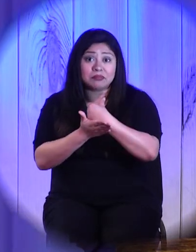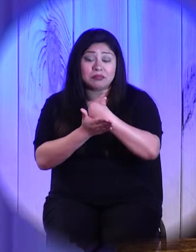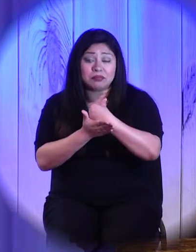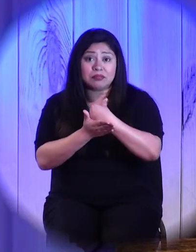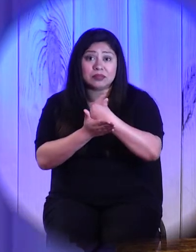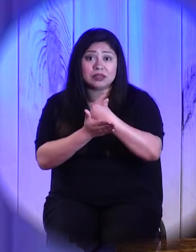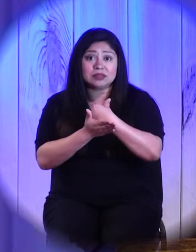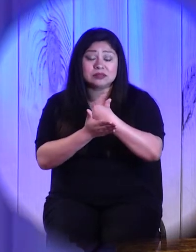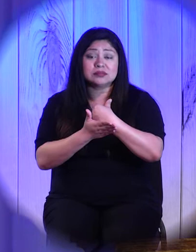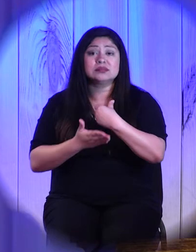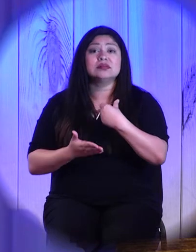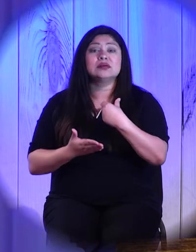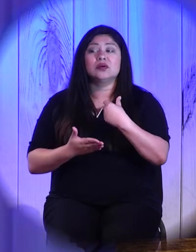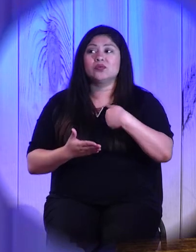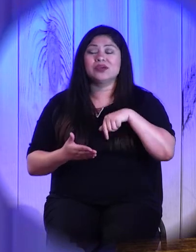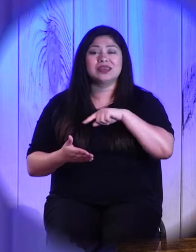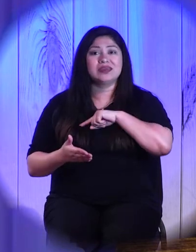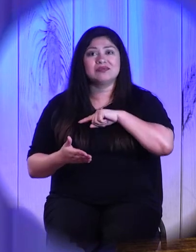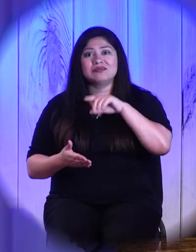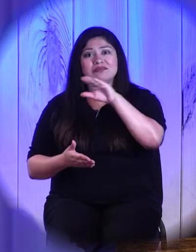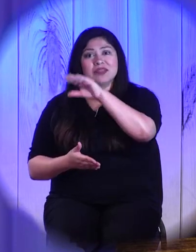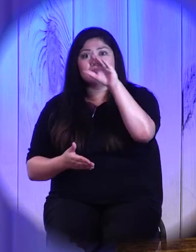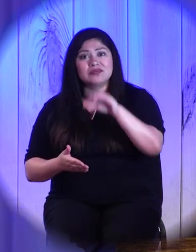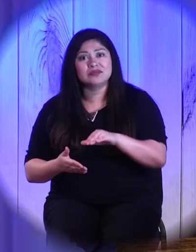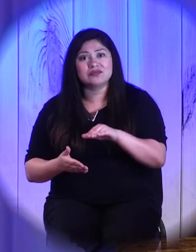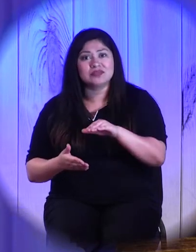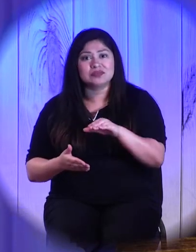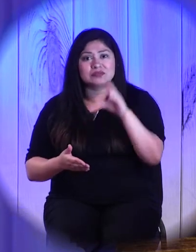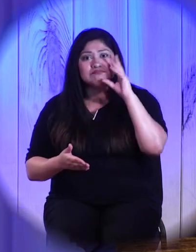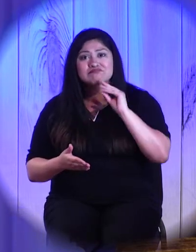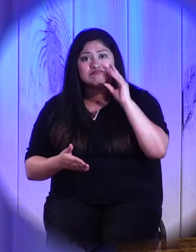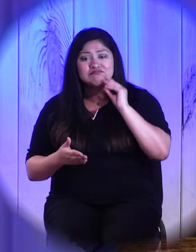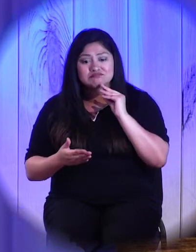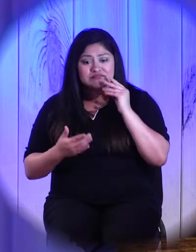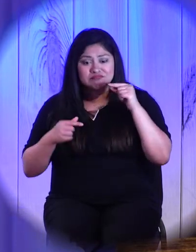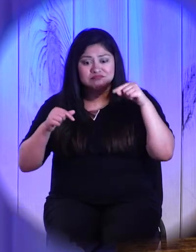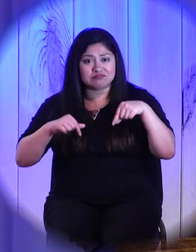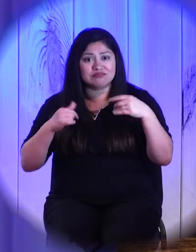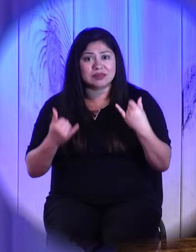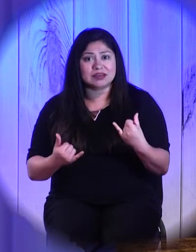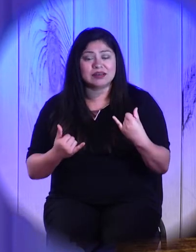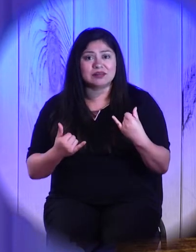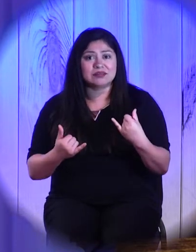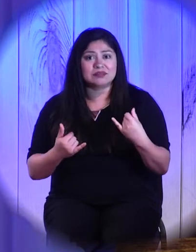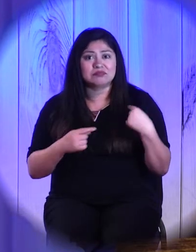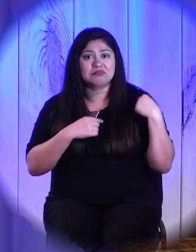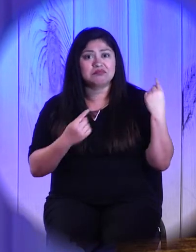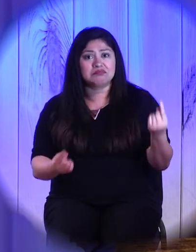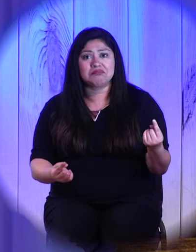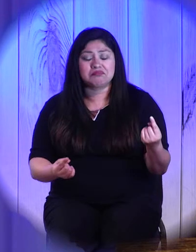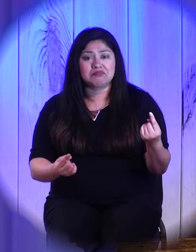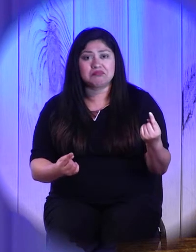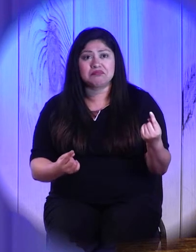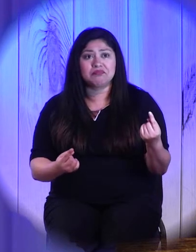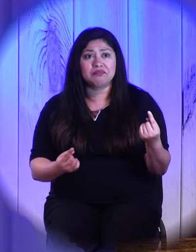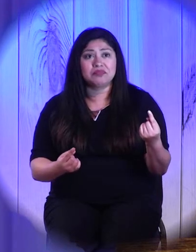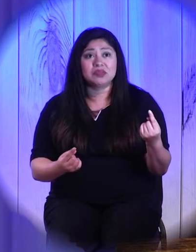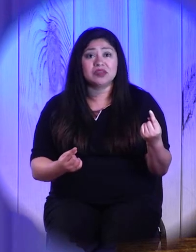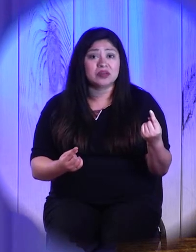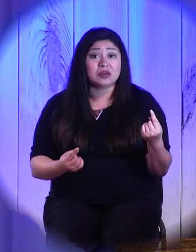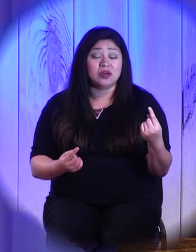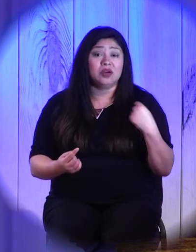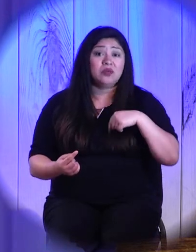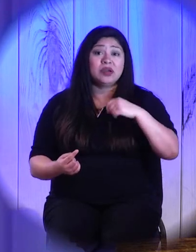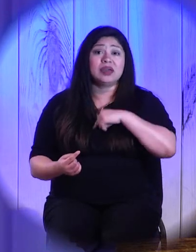before. And on good days, on perfect days, on days where everything's going well, we know that we have different